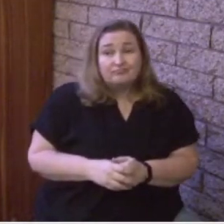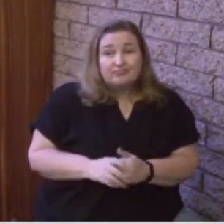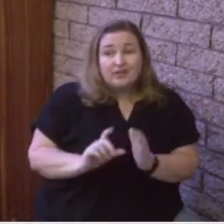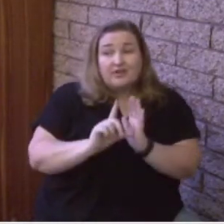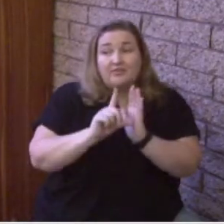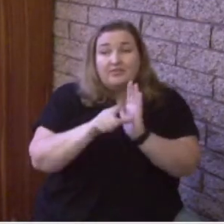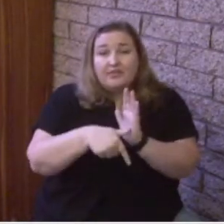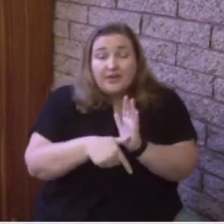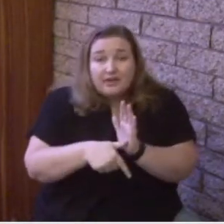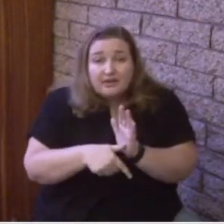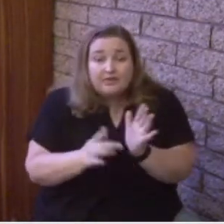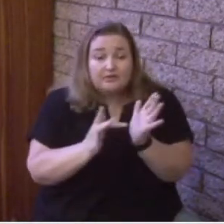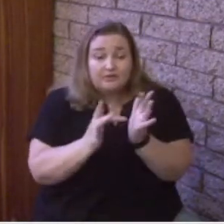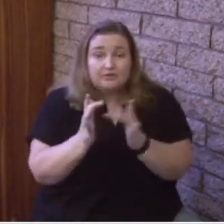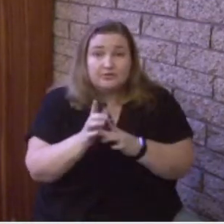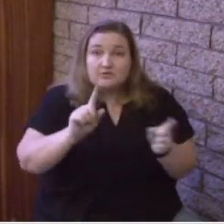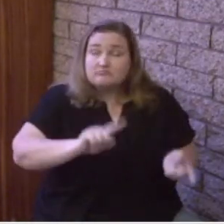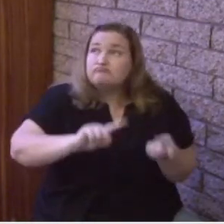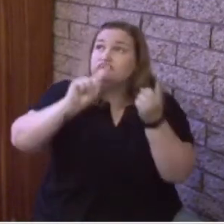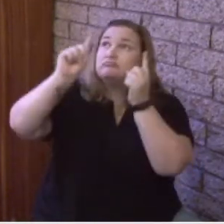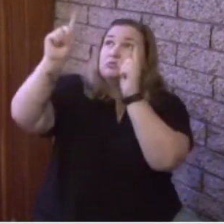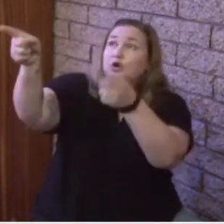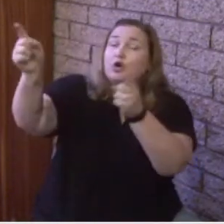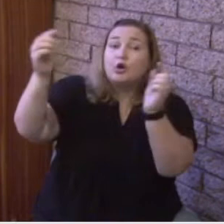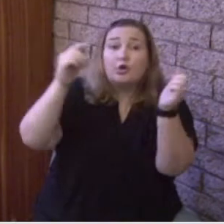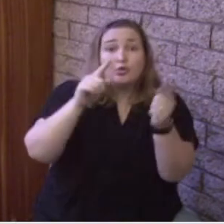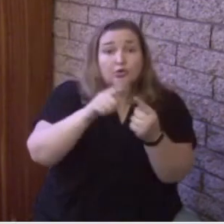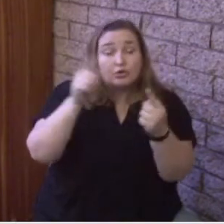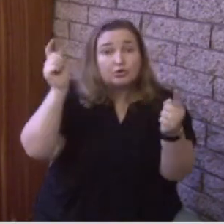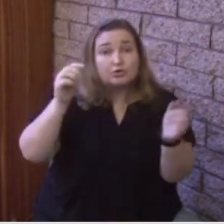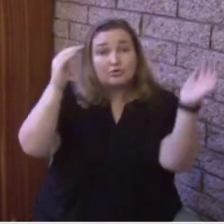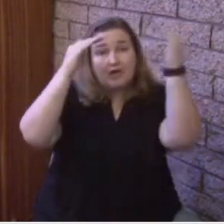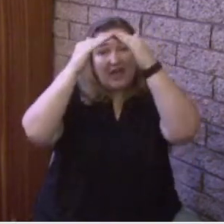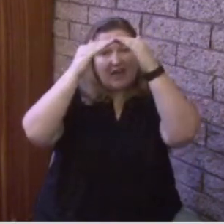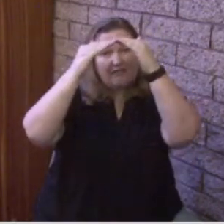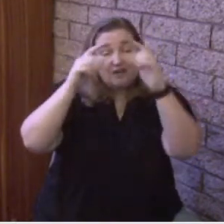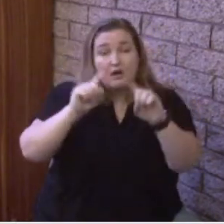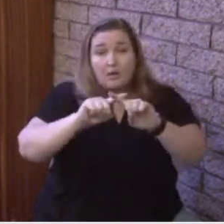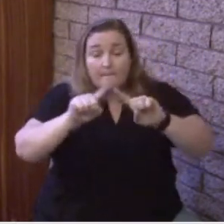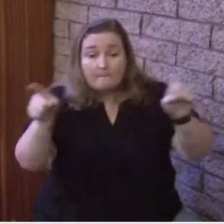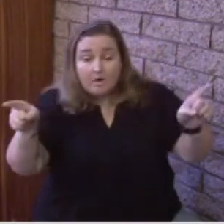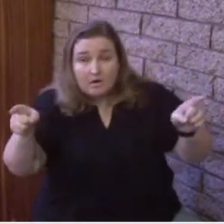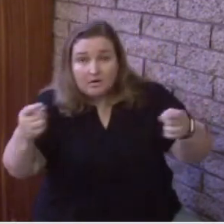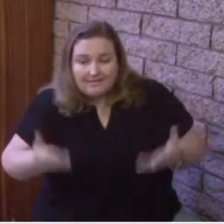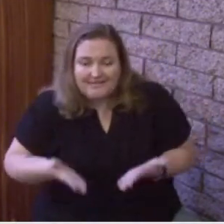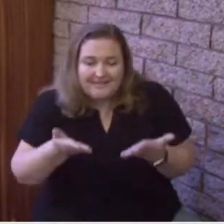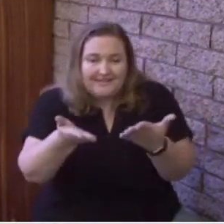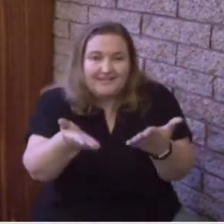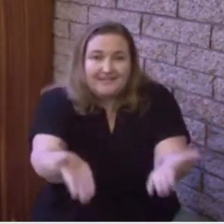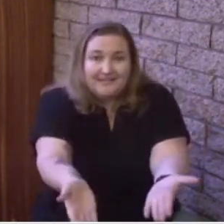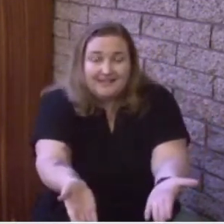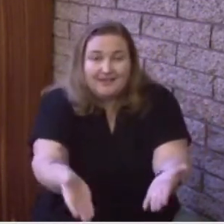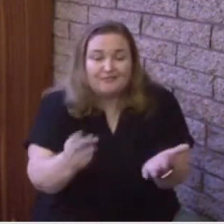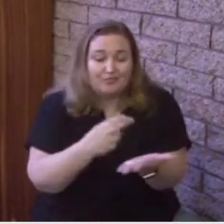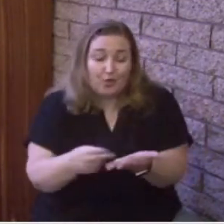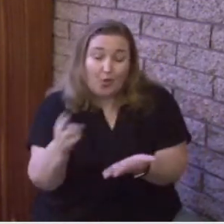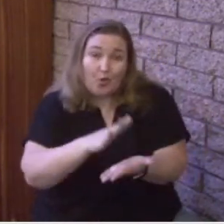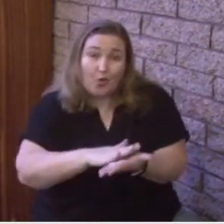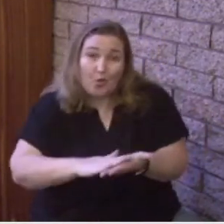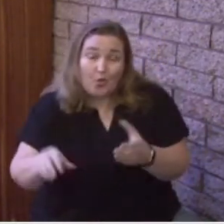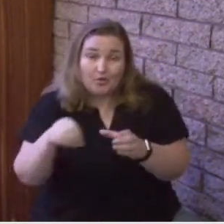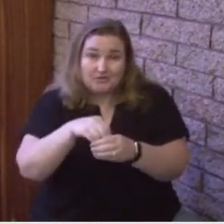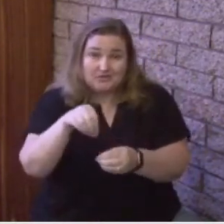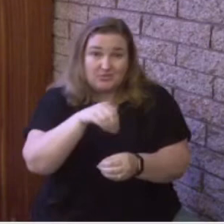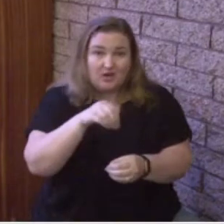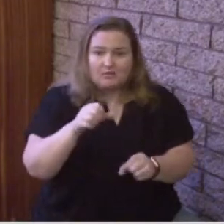but sent the Holy Spirit, all three working together in unison as